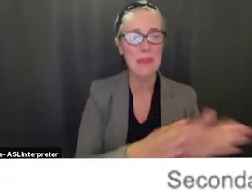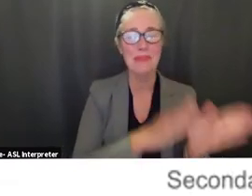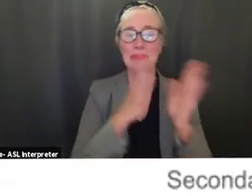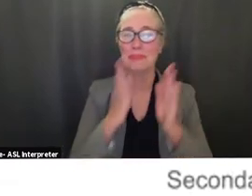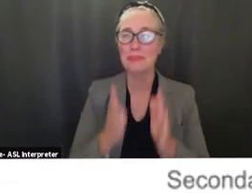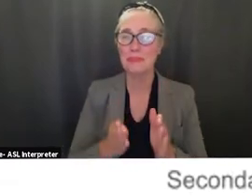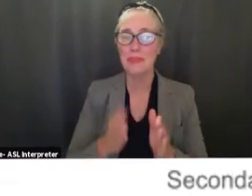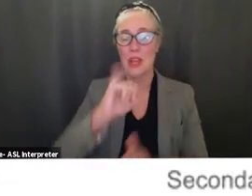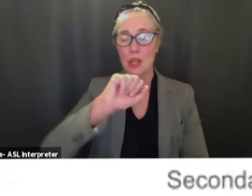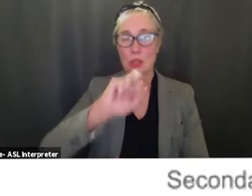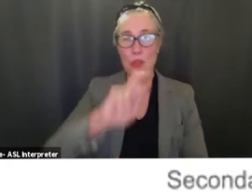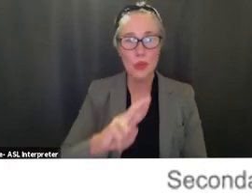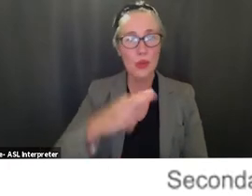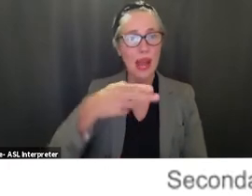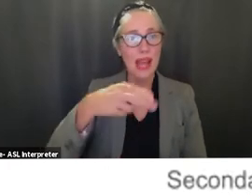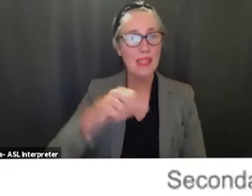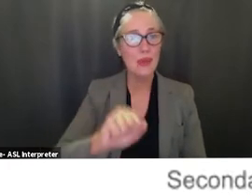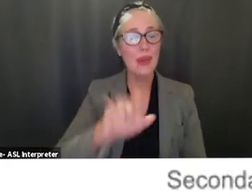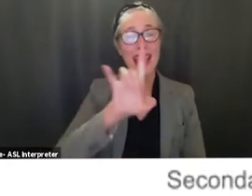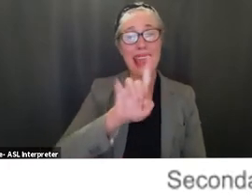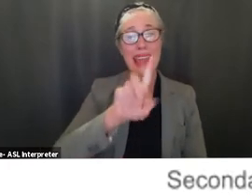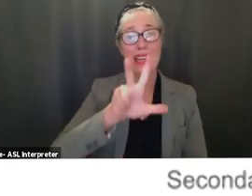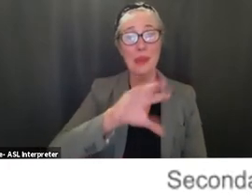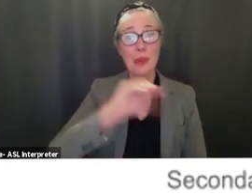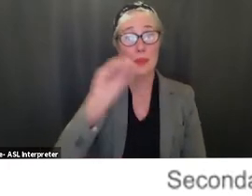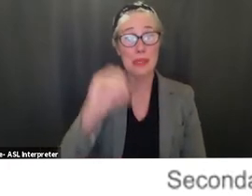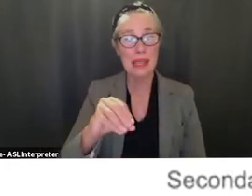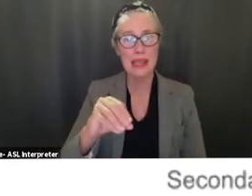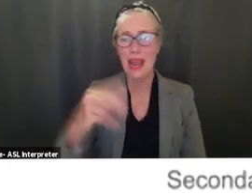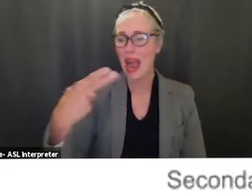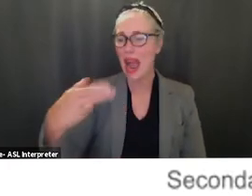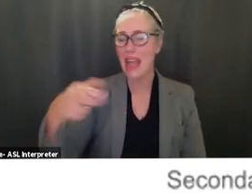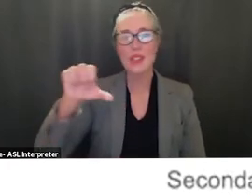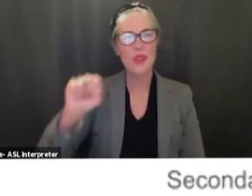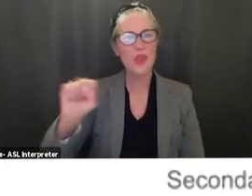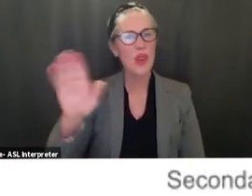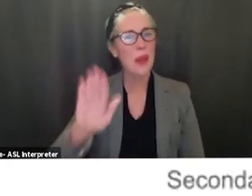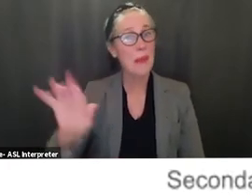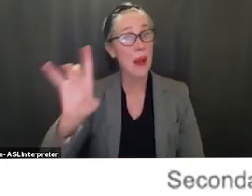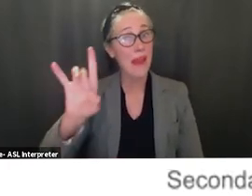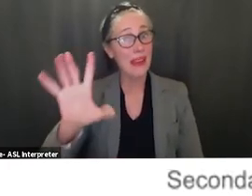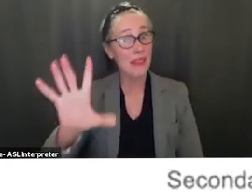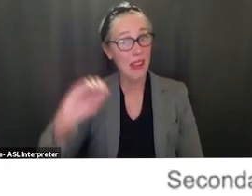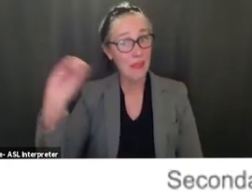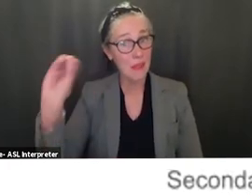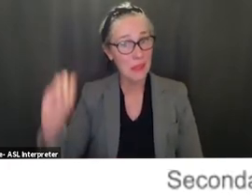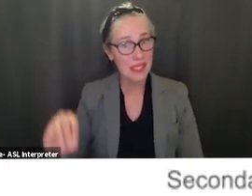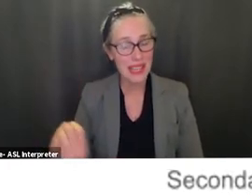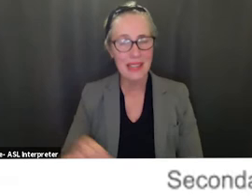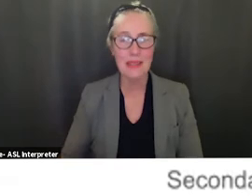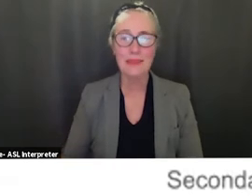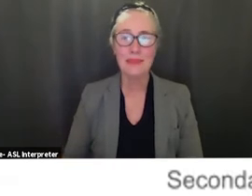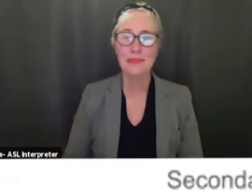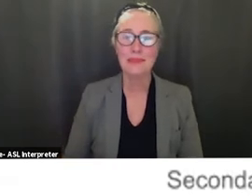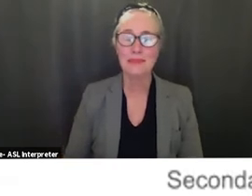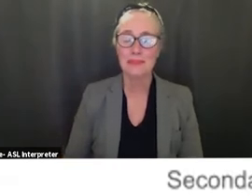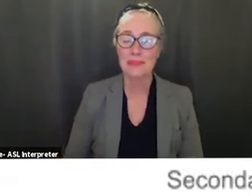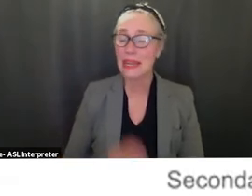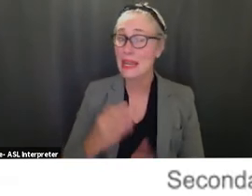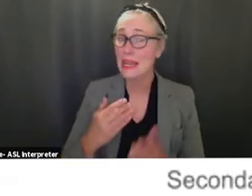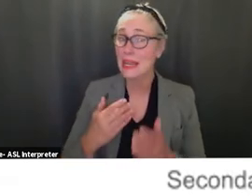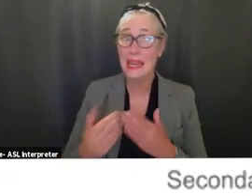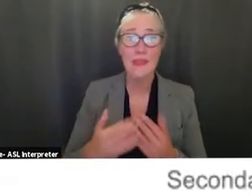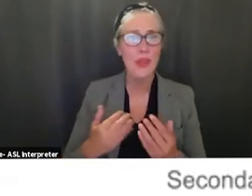it has been 83 and for our high school it has been an average of about 85 and although we were